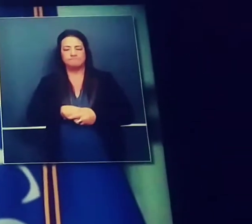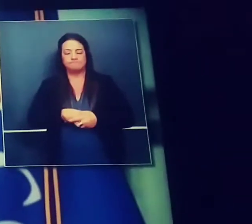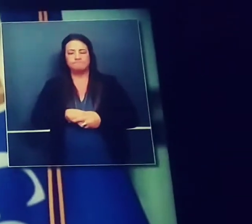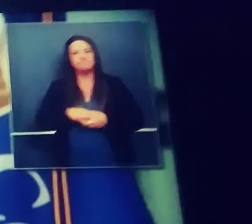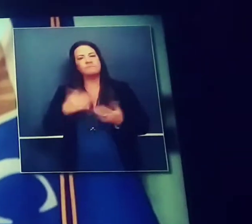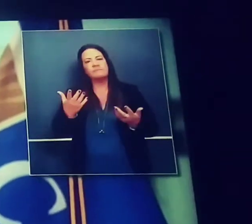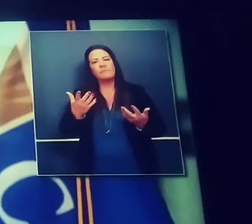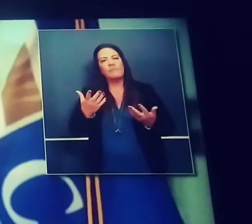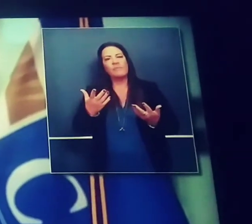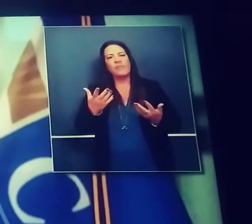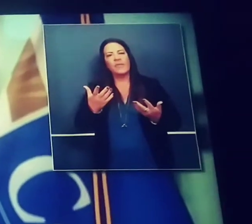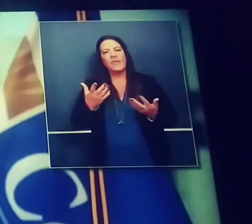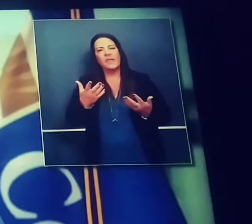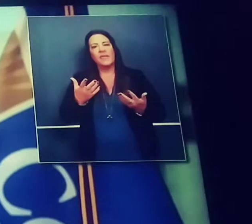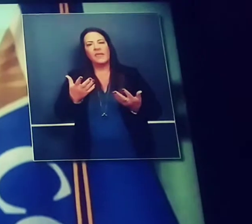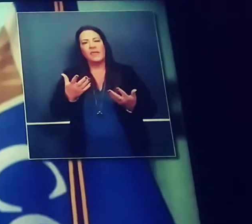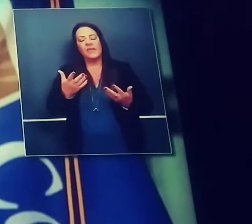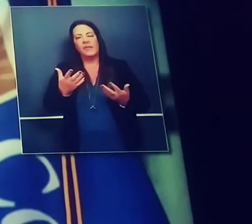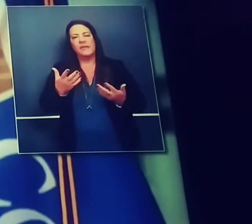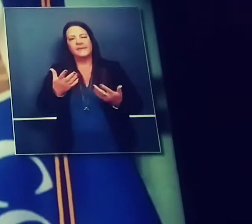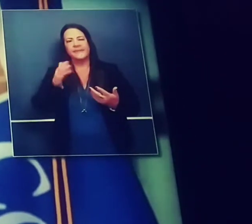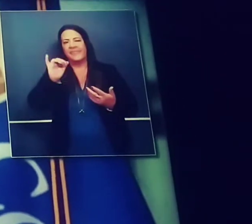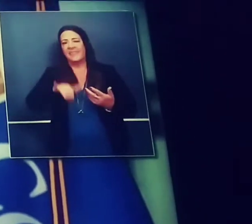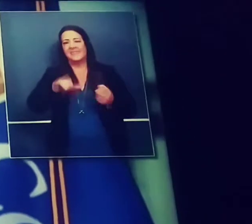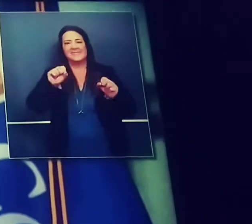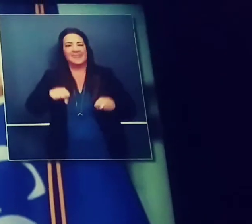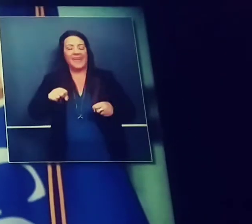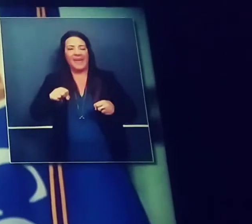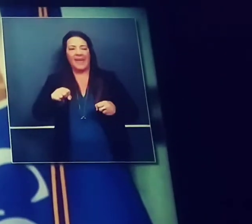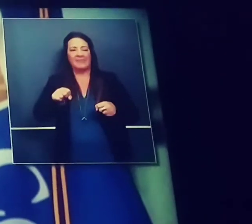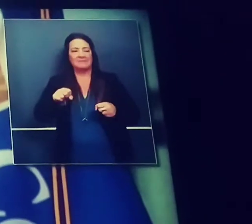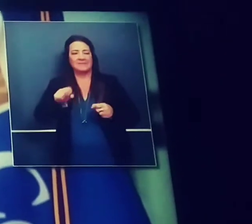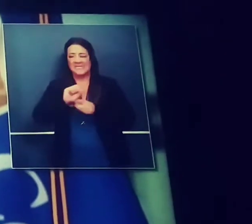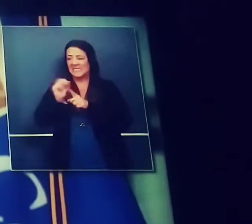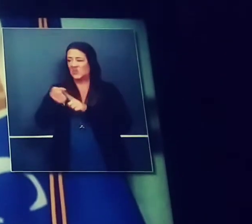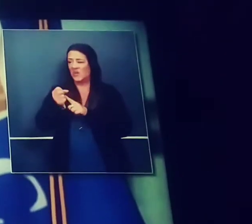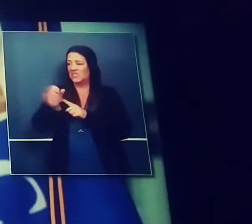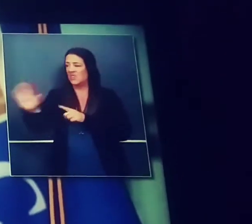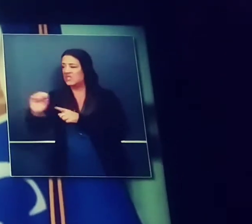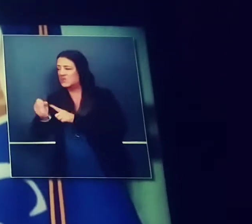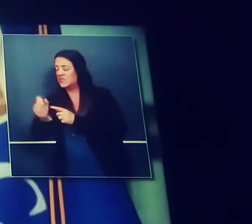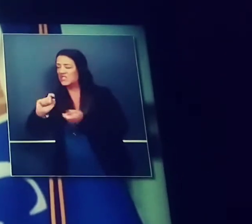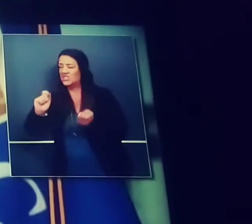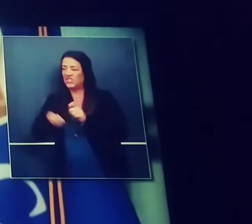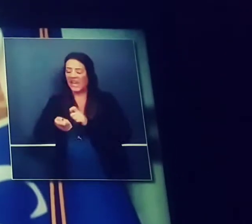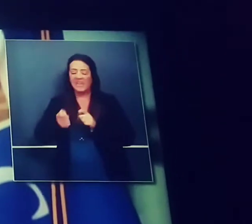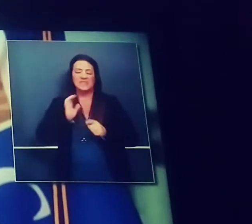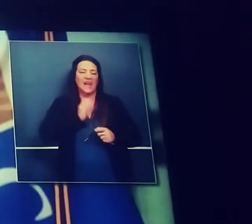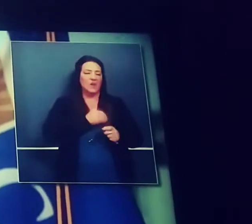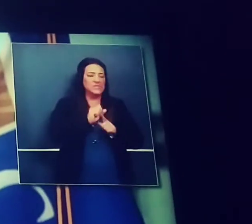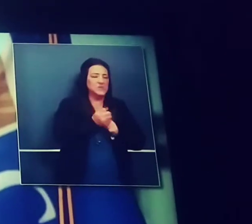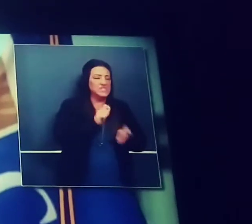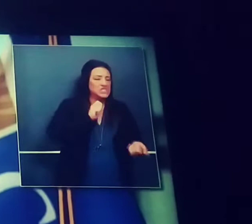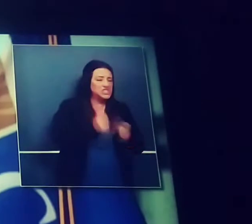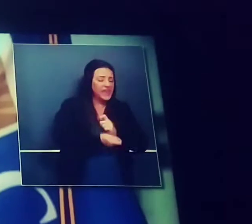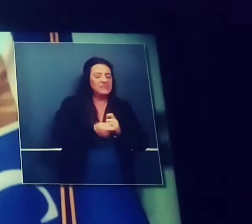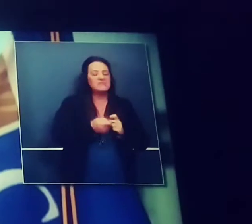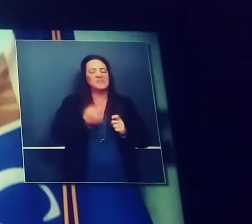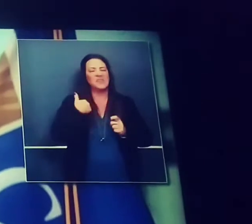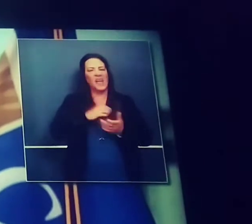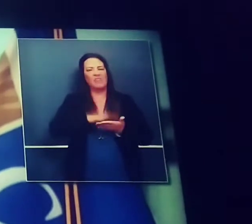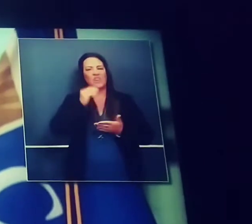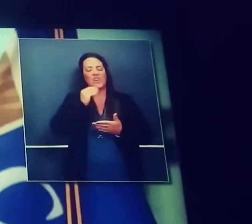And in just a moment's notice, these conditions can radically change. So we should be humbled. That's what I've learned.